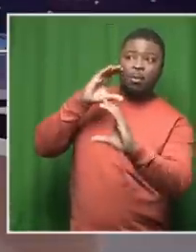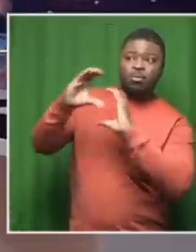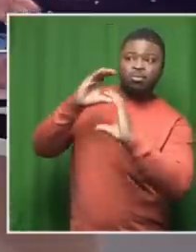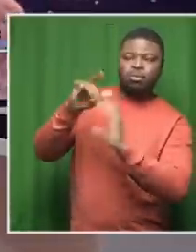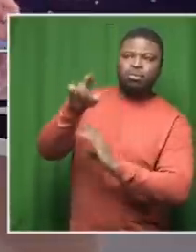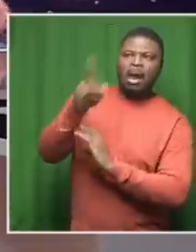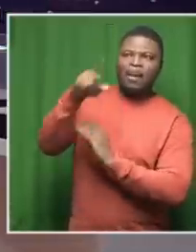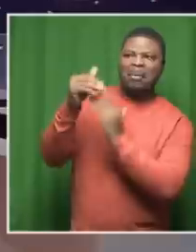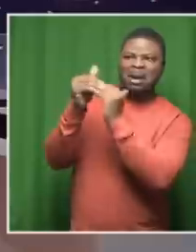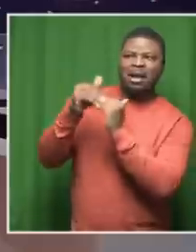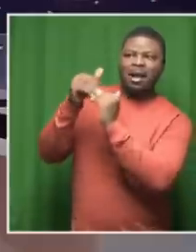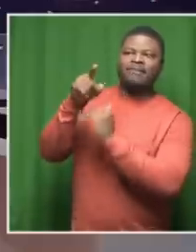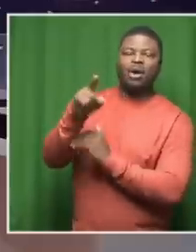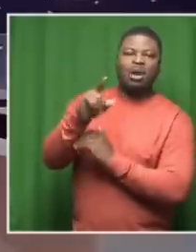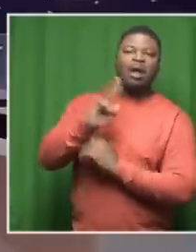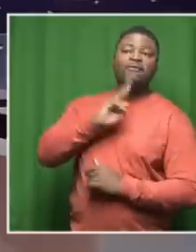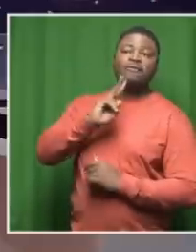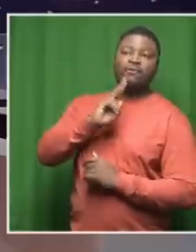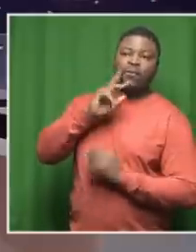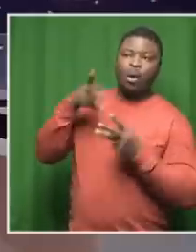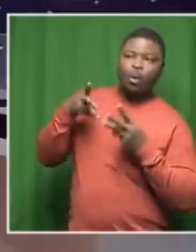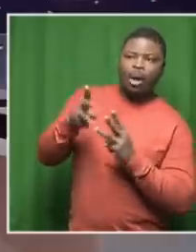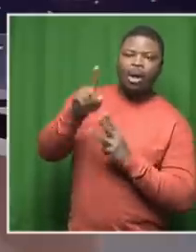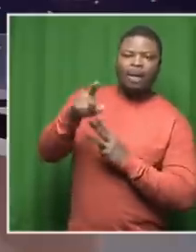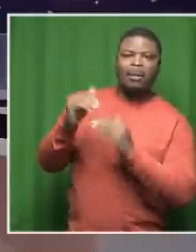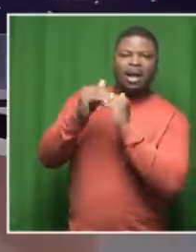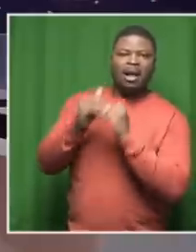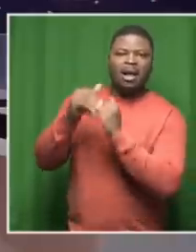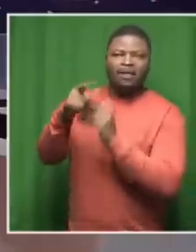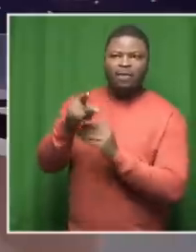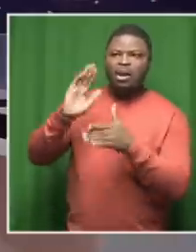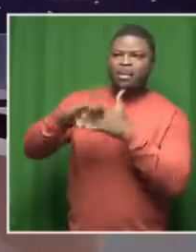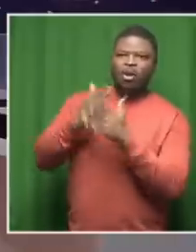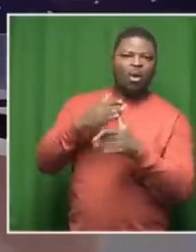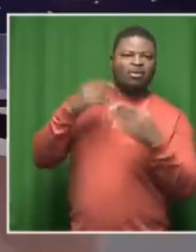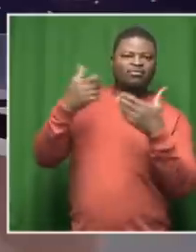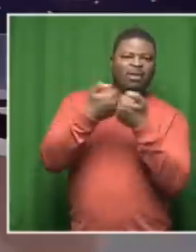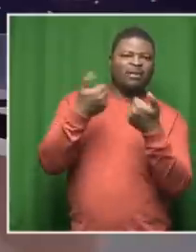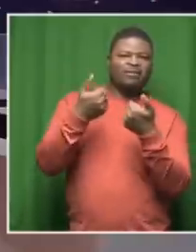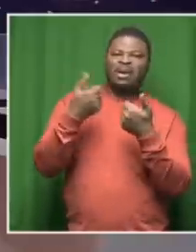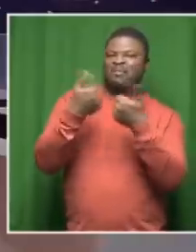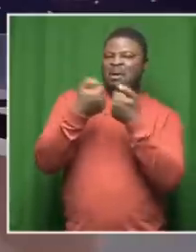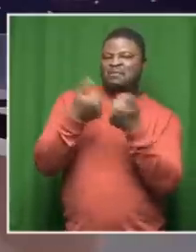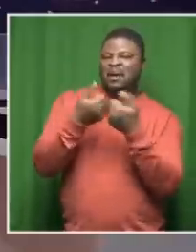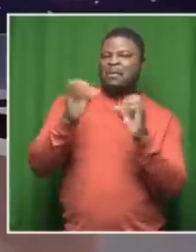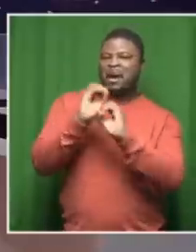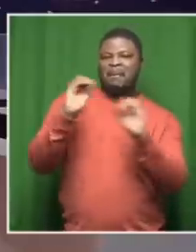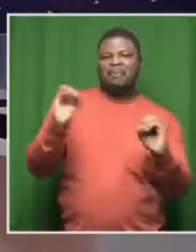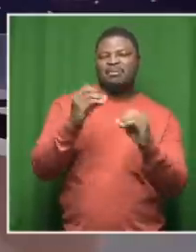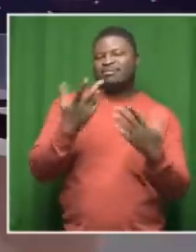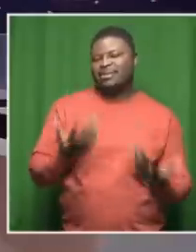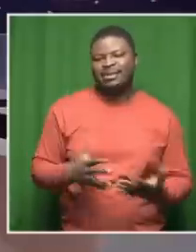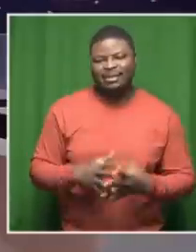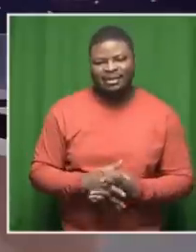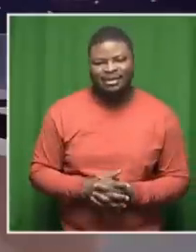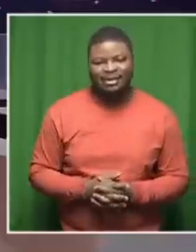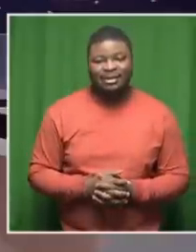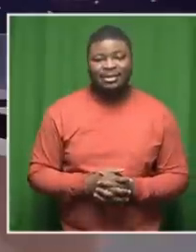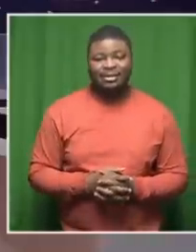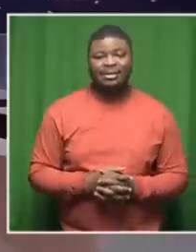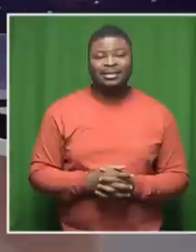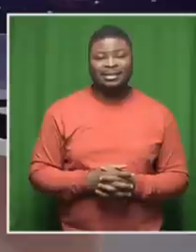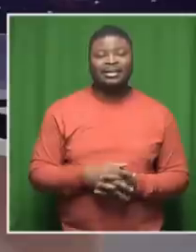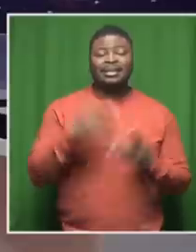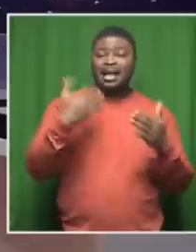so that that um yeah so yeah that's so that that was what went down there okay so yeah and then